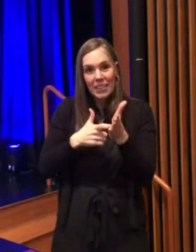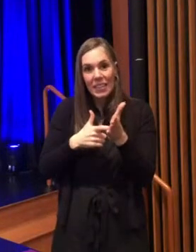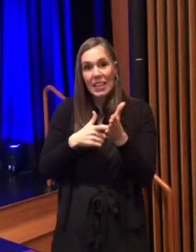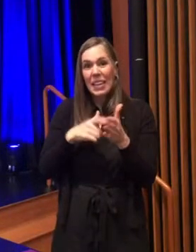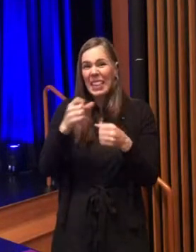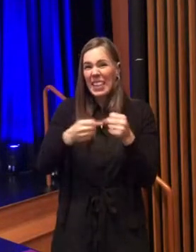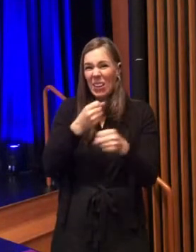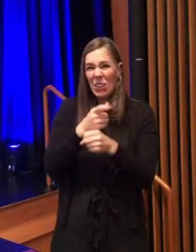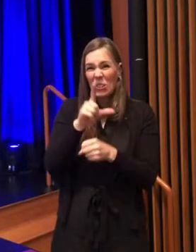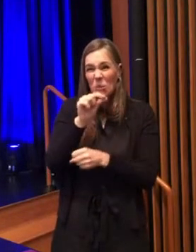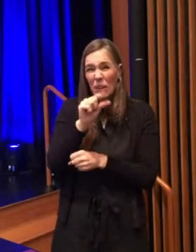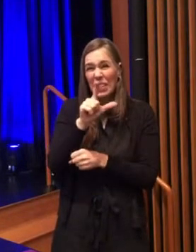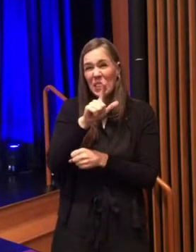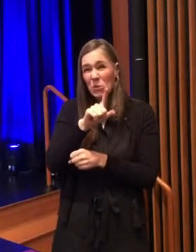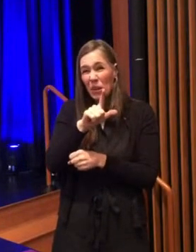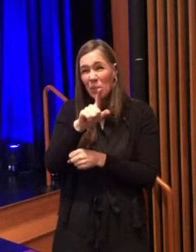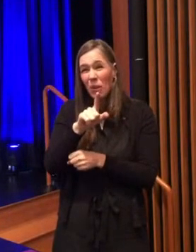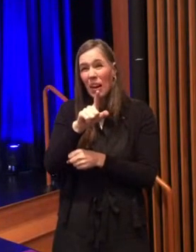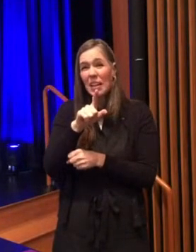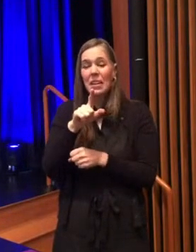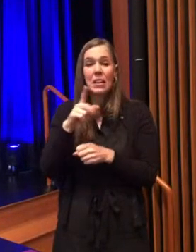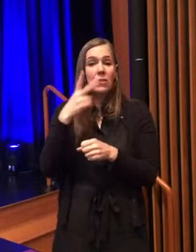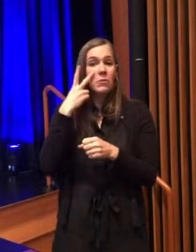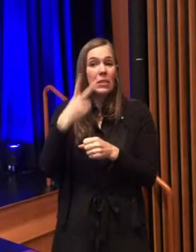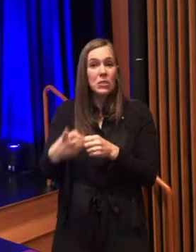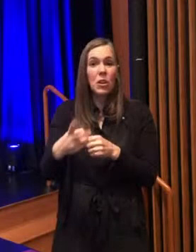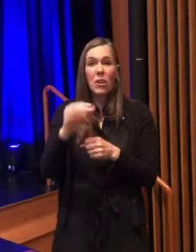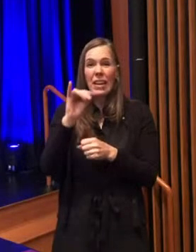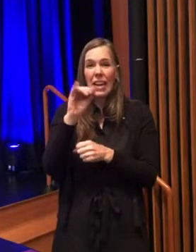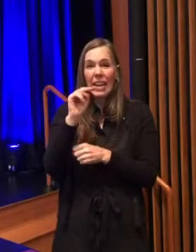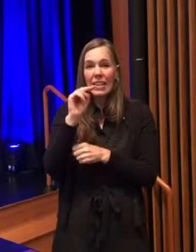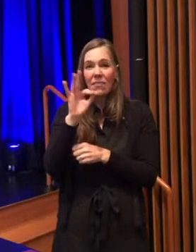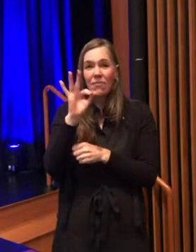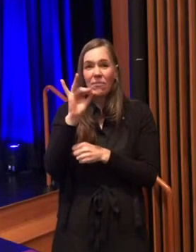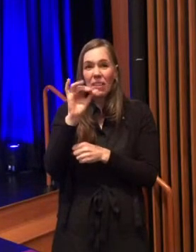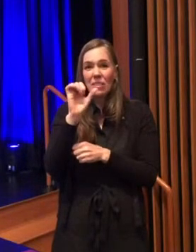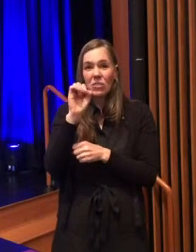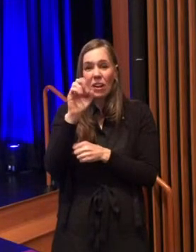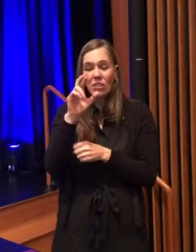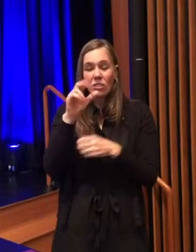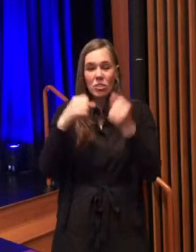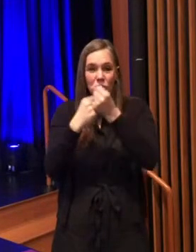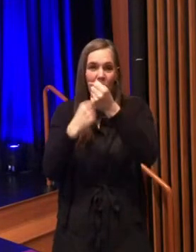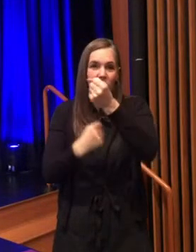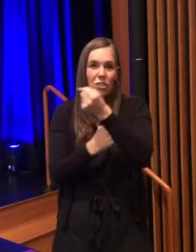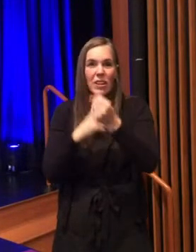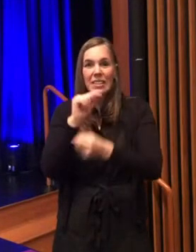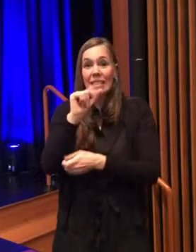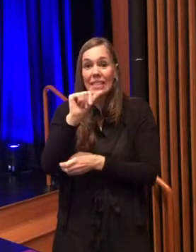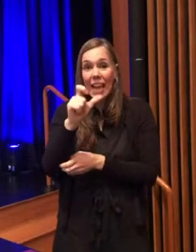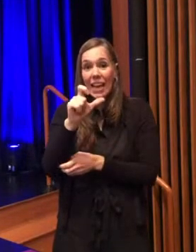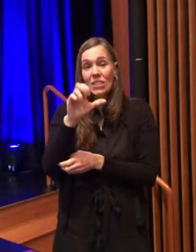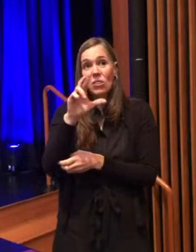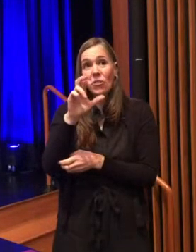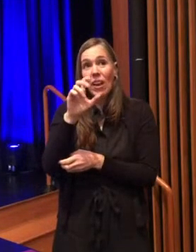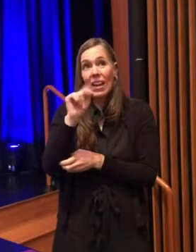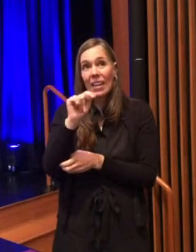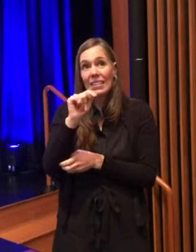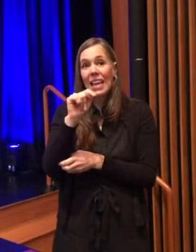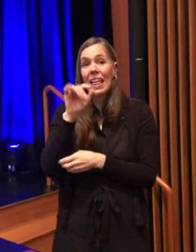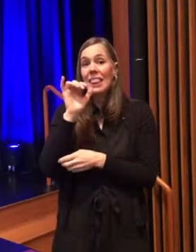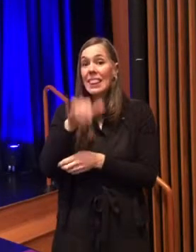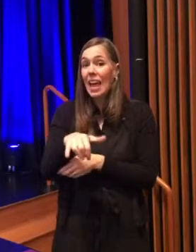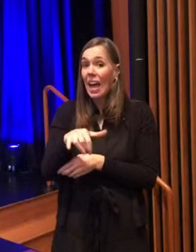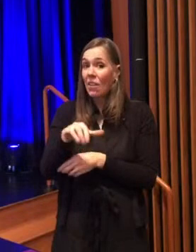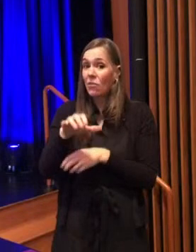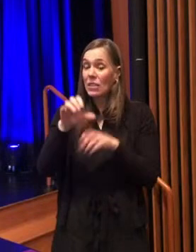in 2021 in things like infrastructure the expanded child tax credit and the american rescue plan were made possible by representatives who responded to